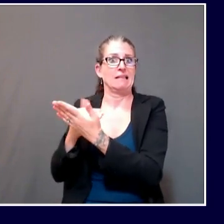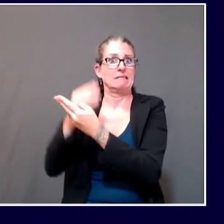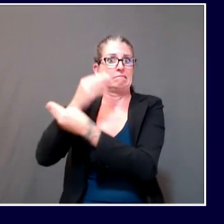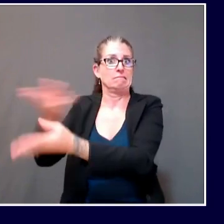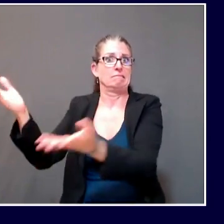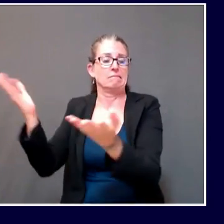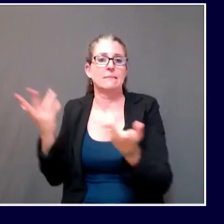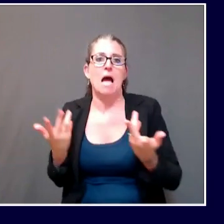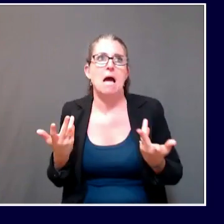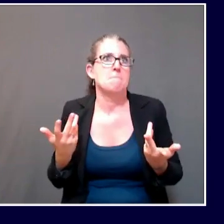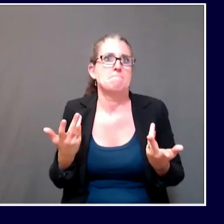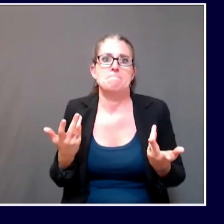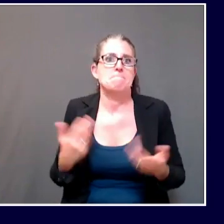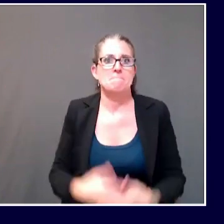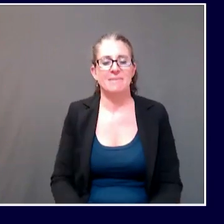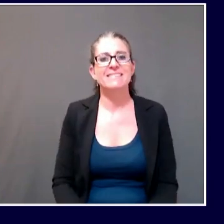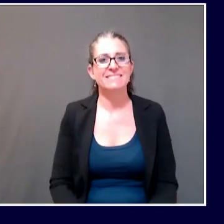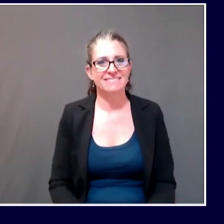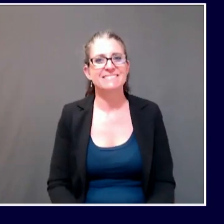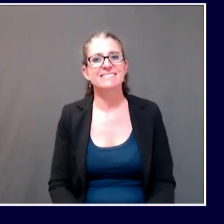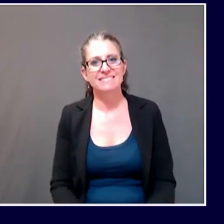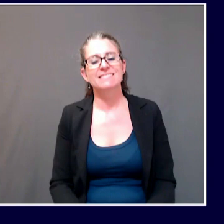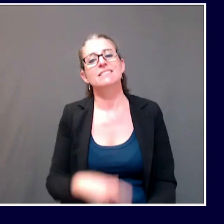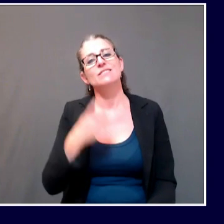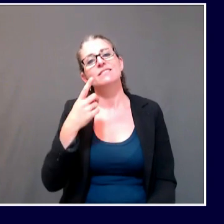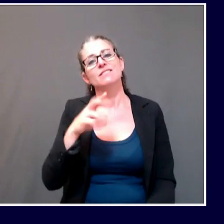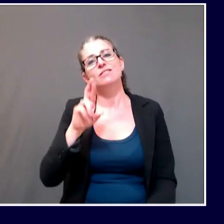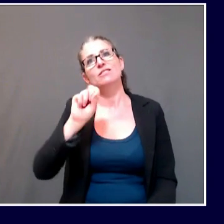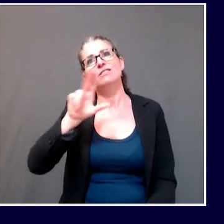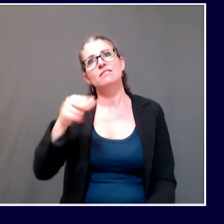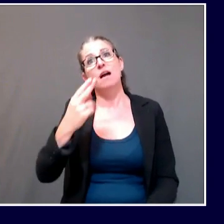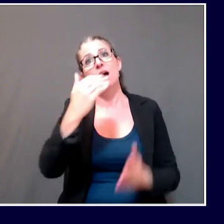Thanks, Joe. We're going to turn now to Samantha York at NewsCenter.